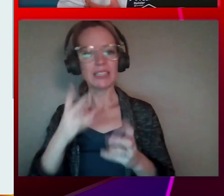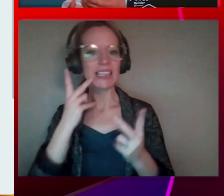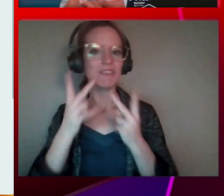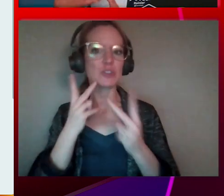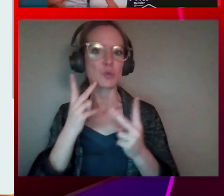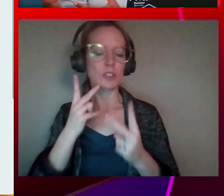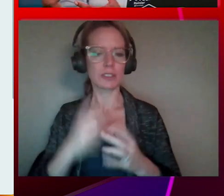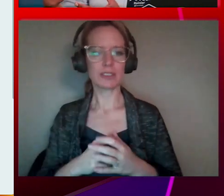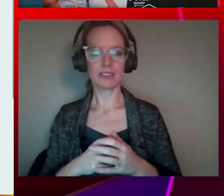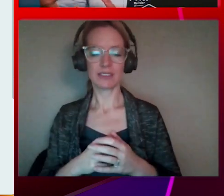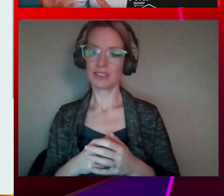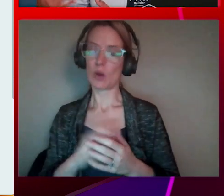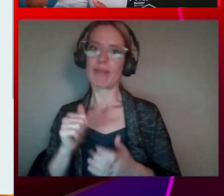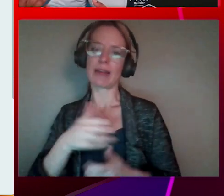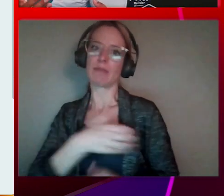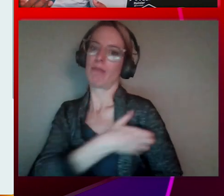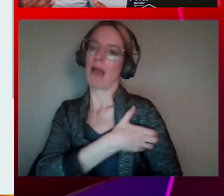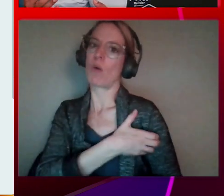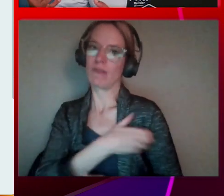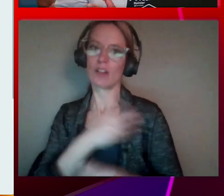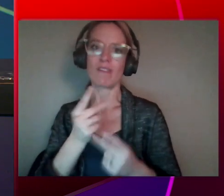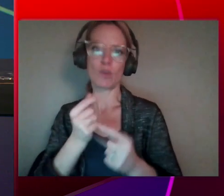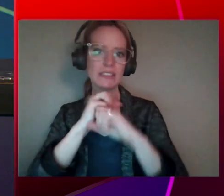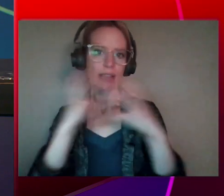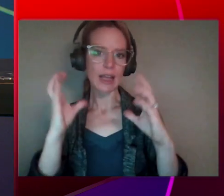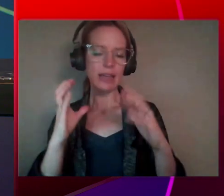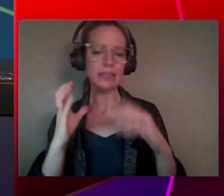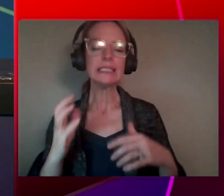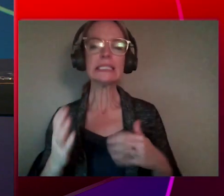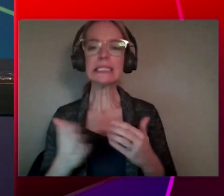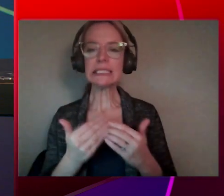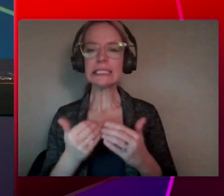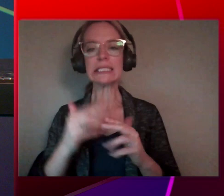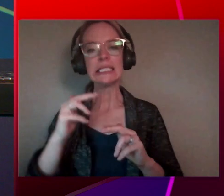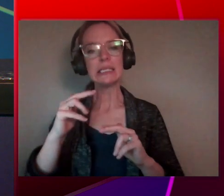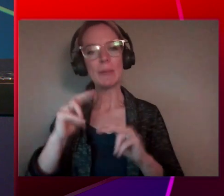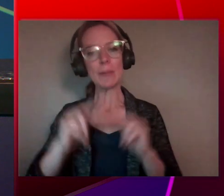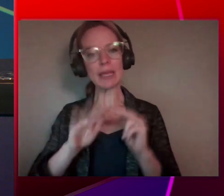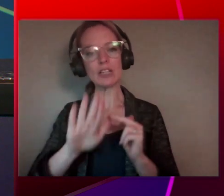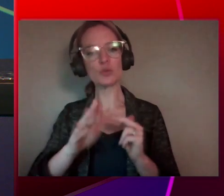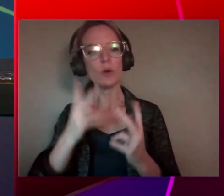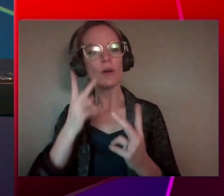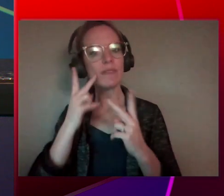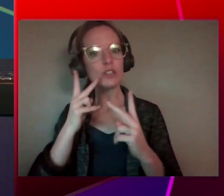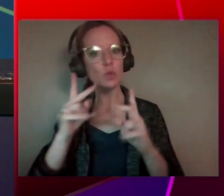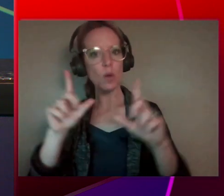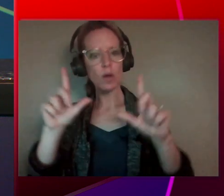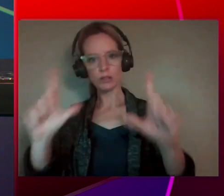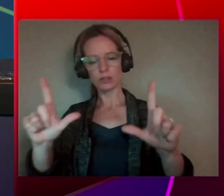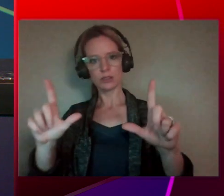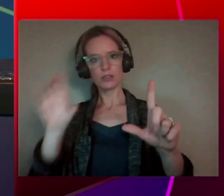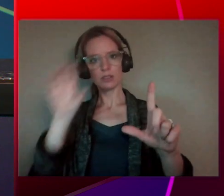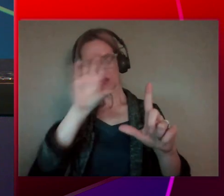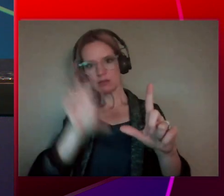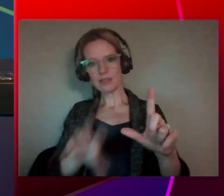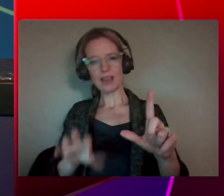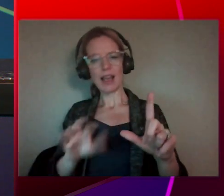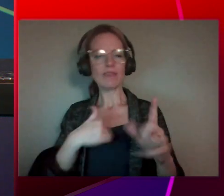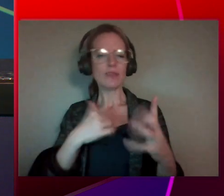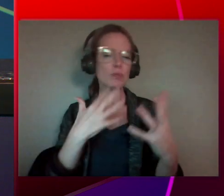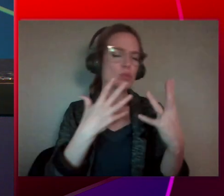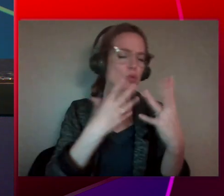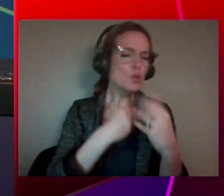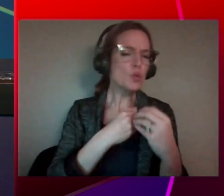Yeah. The ability to easily build visuals, be able to kind of create these beautiful, rich dashboards, and now